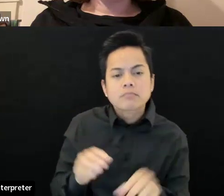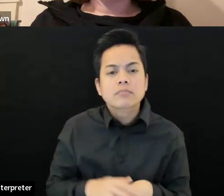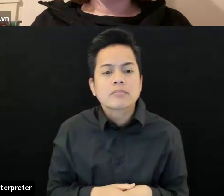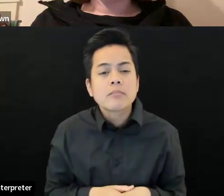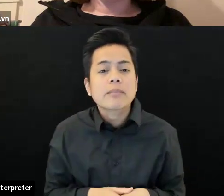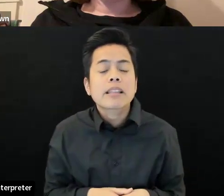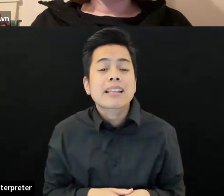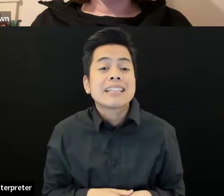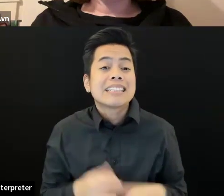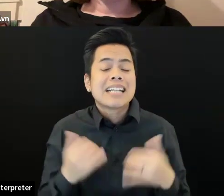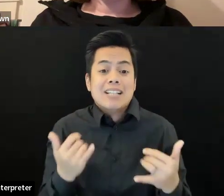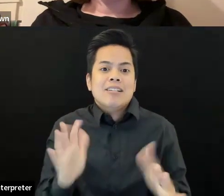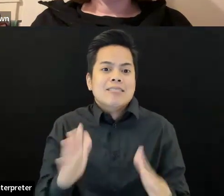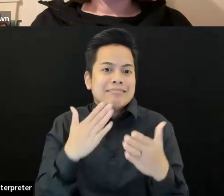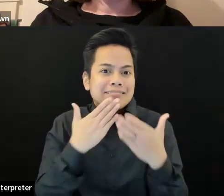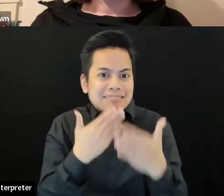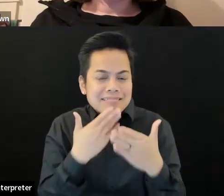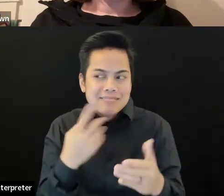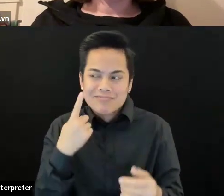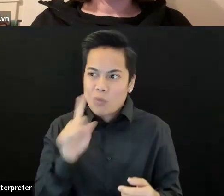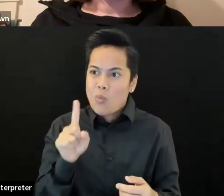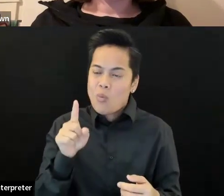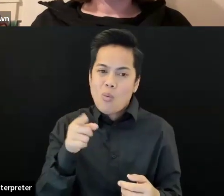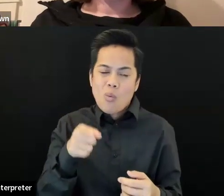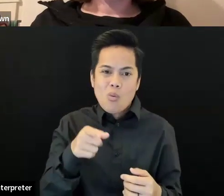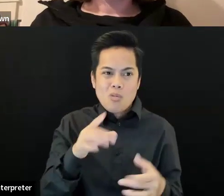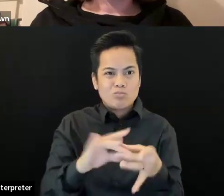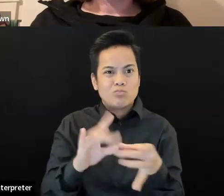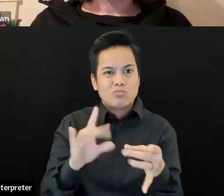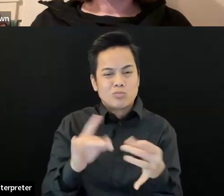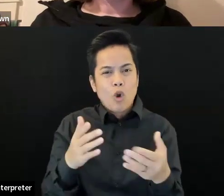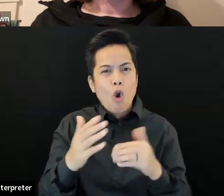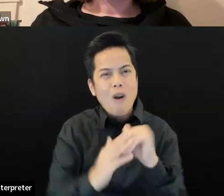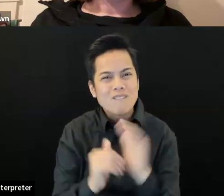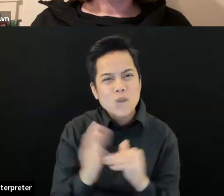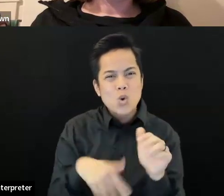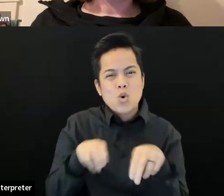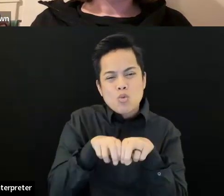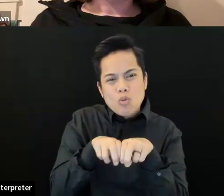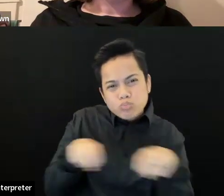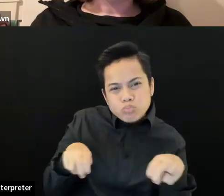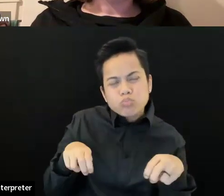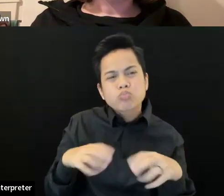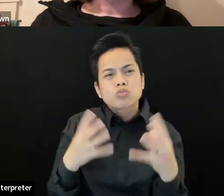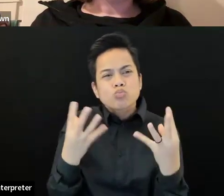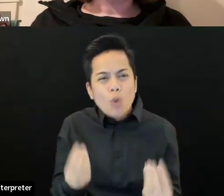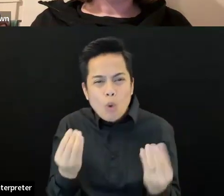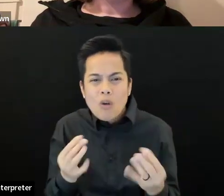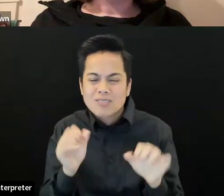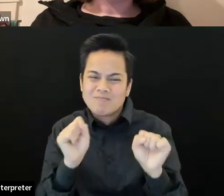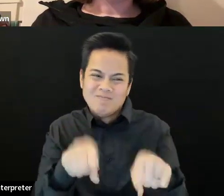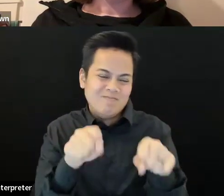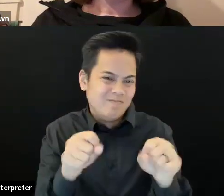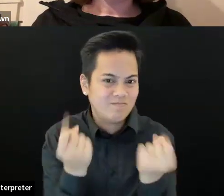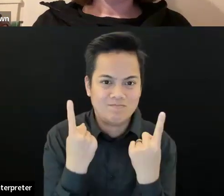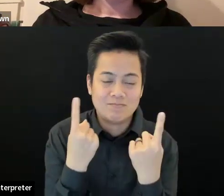so many people of just that comfort of like, if you, um, uh, don't feel that your body's being treated